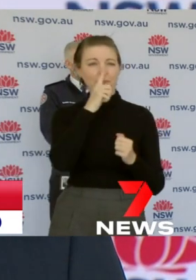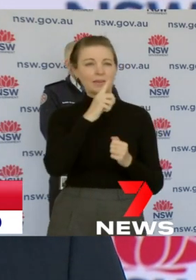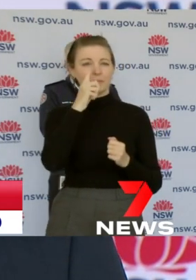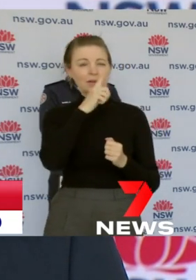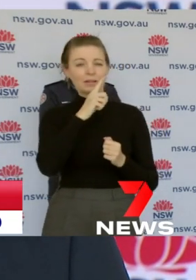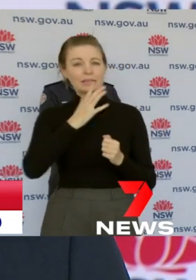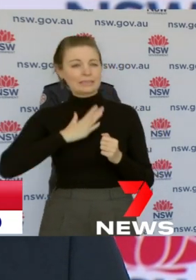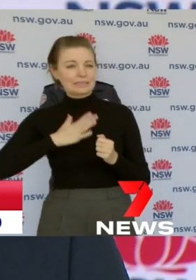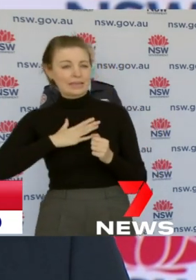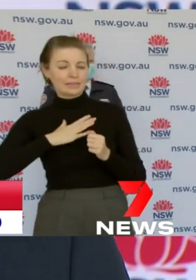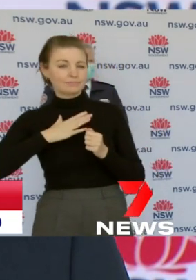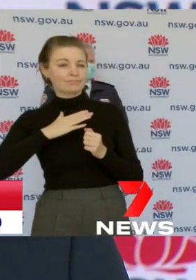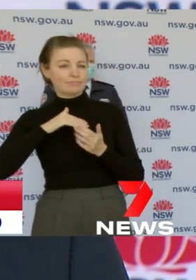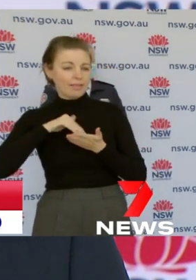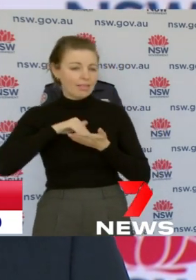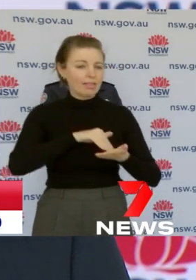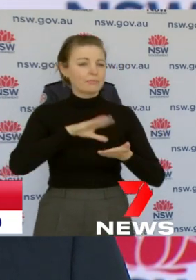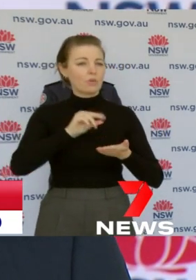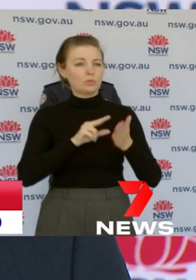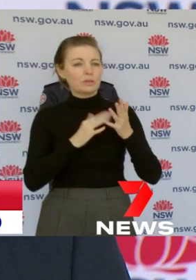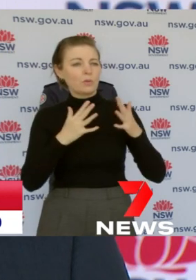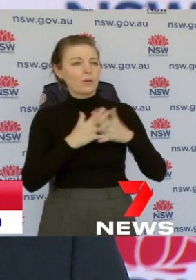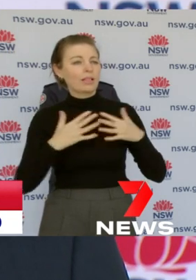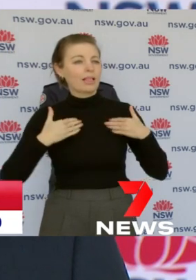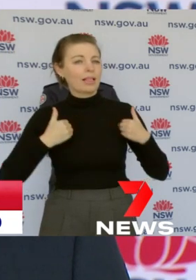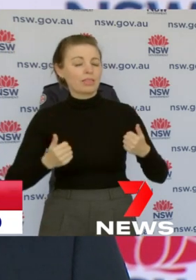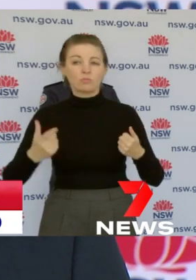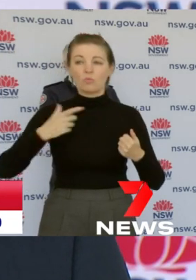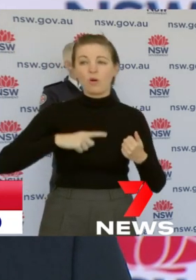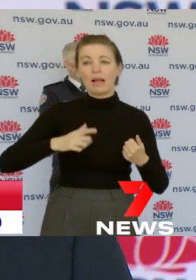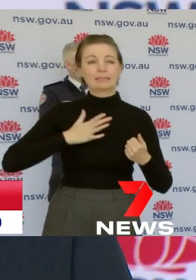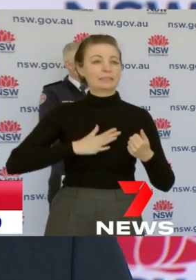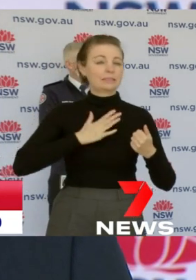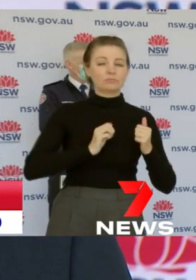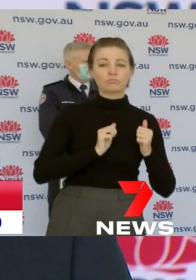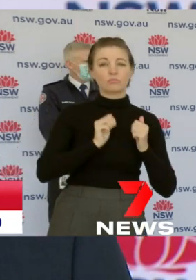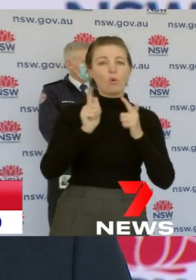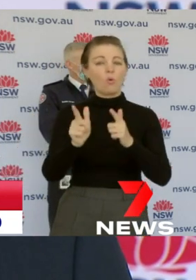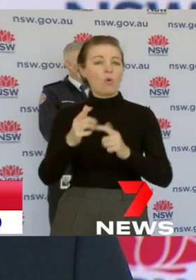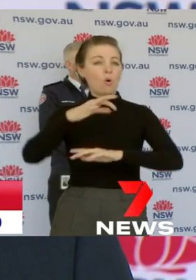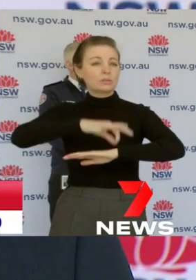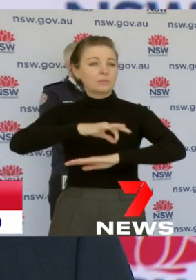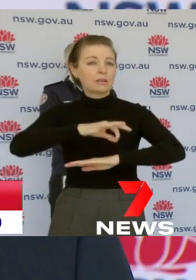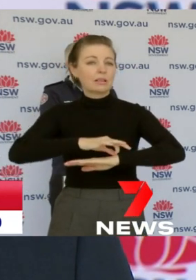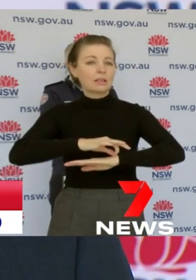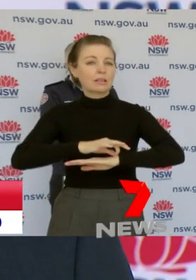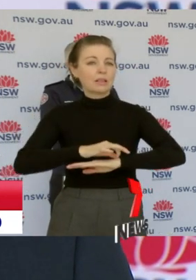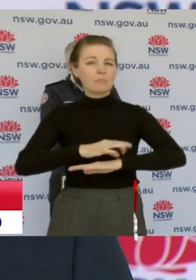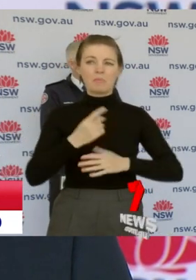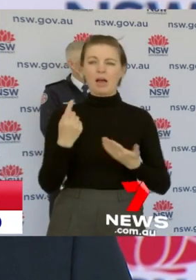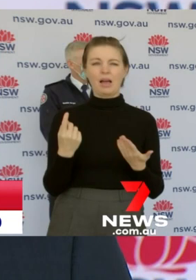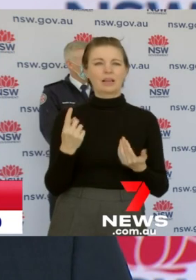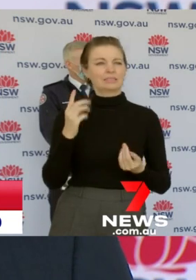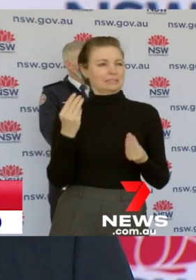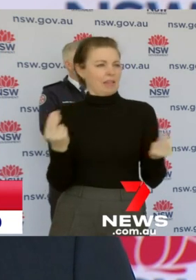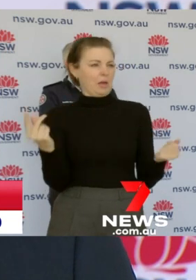assistance, they need to come to hospital, that there are quite a number of people who are effectively using ambulances as